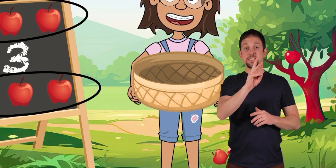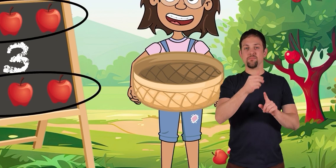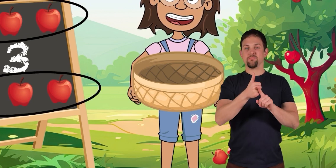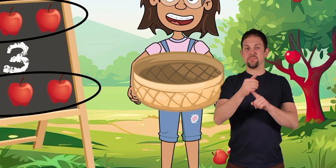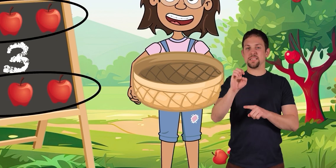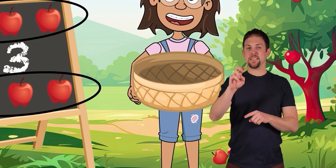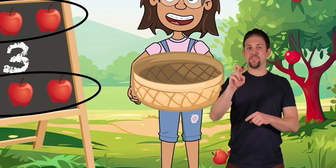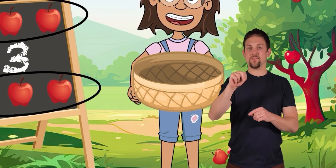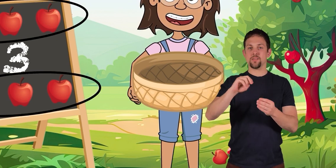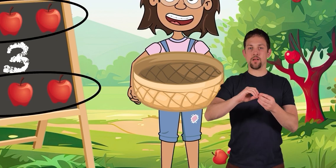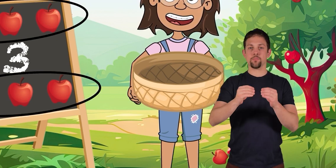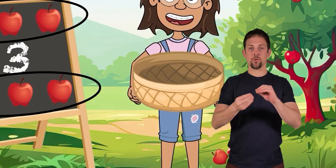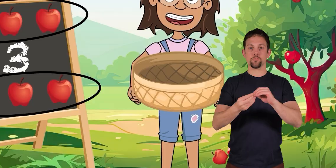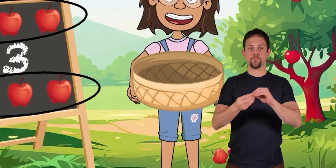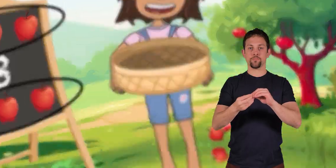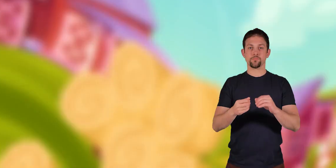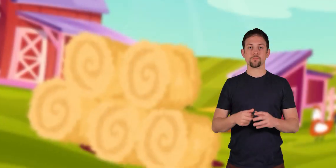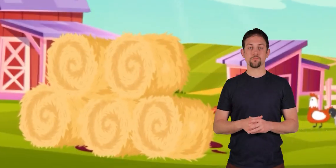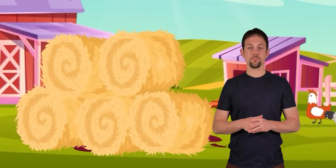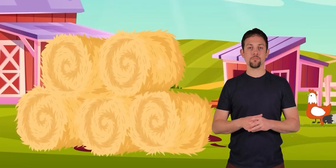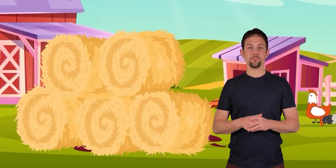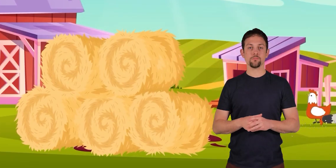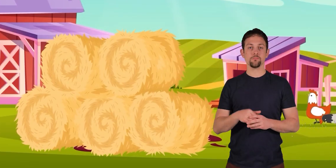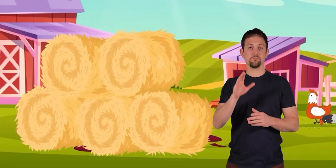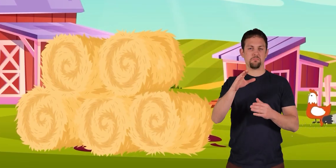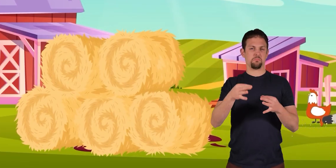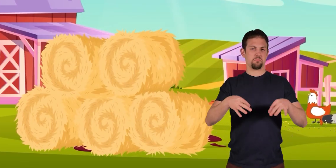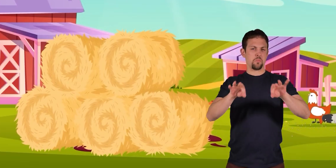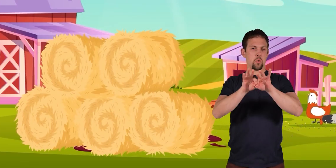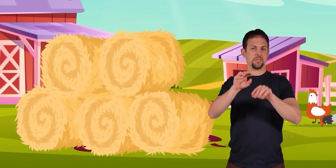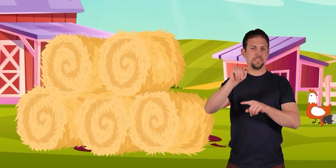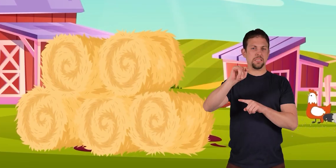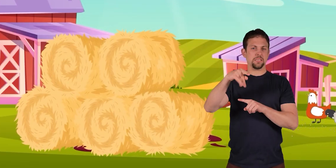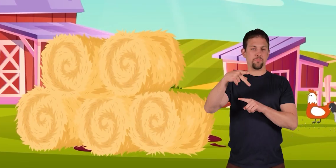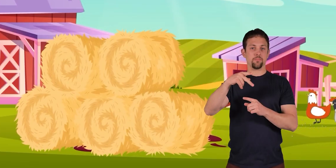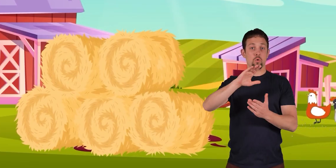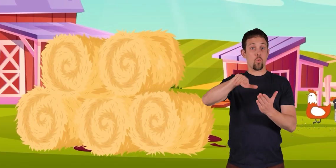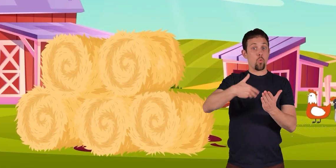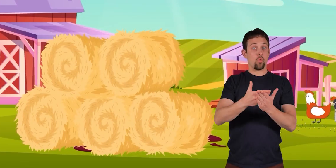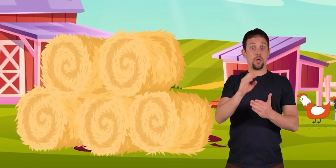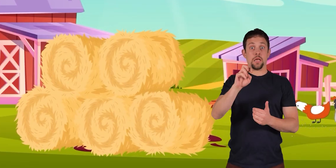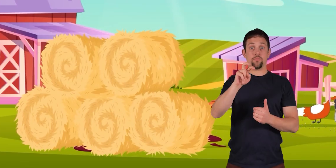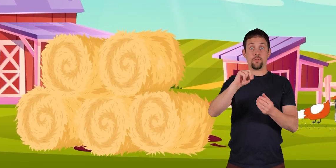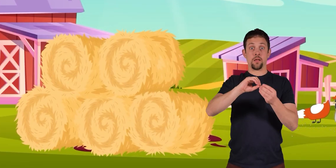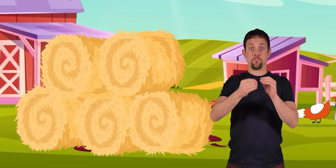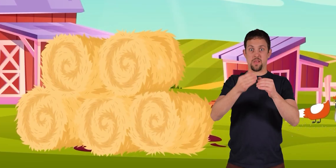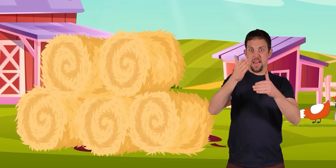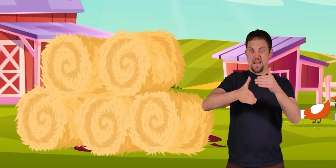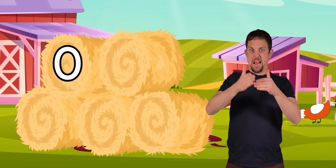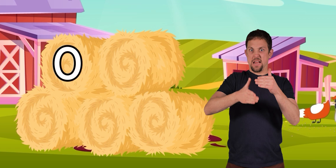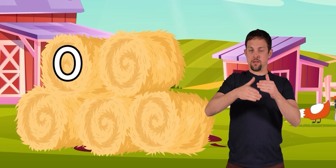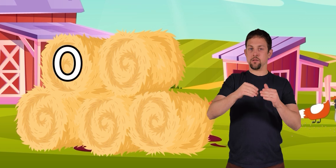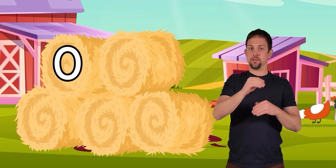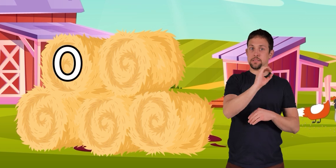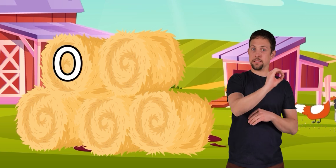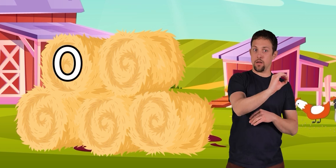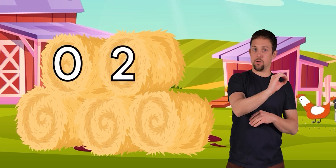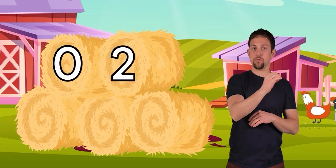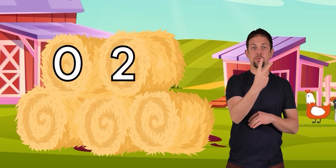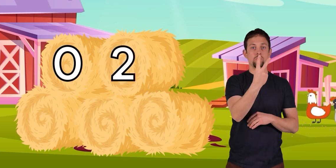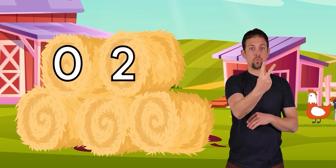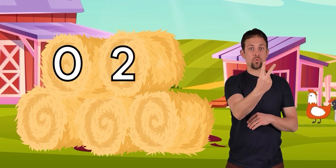that 6 is an even number. Here is an important tip. All even numbers end in 0,